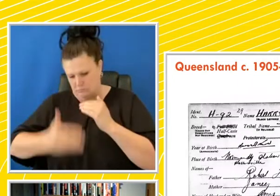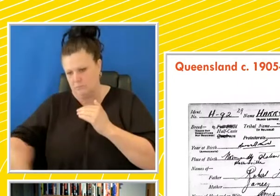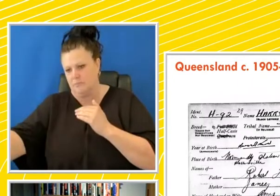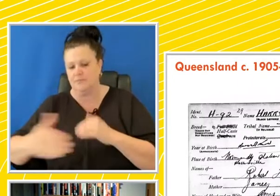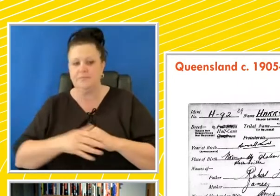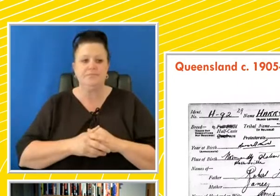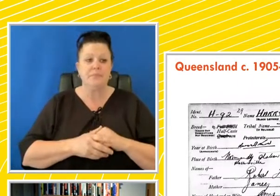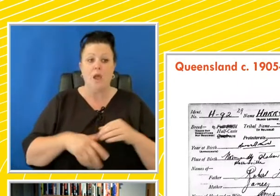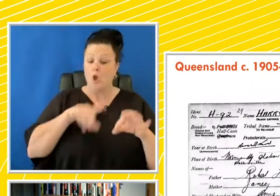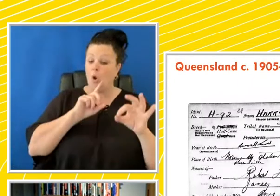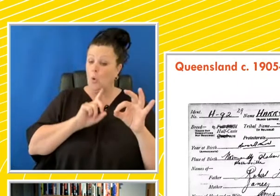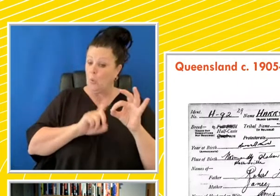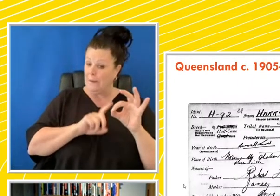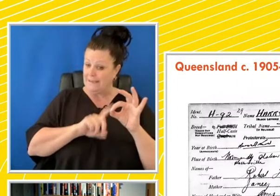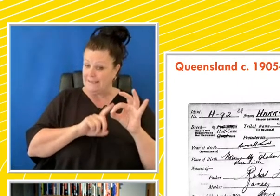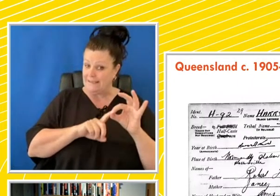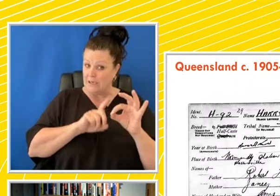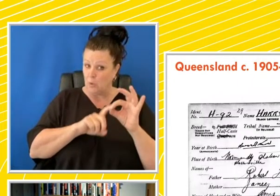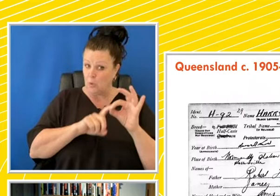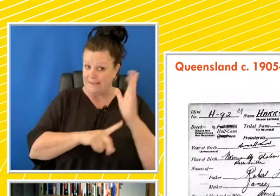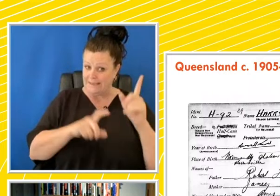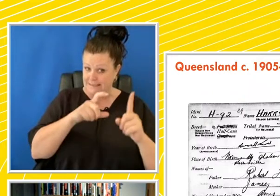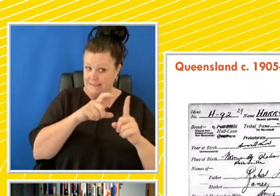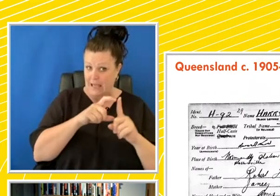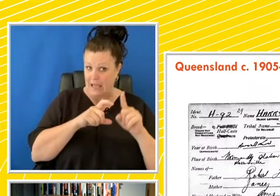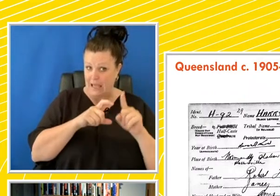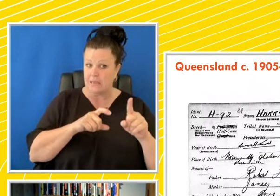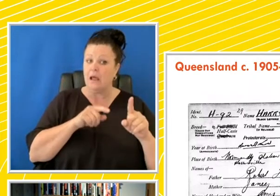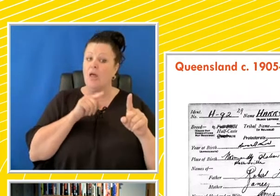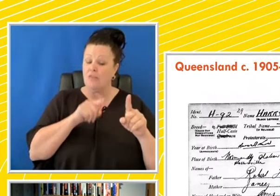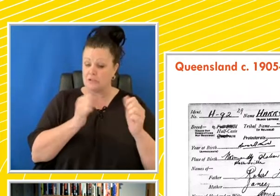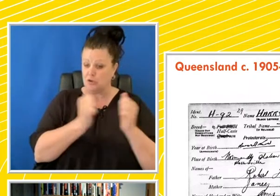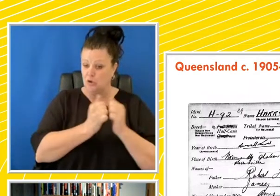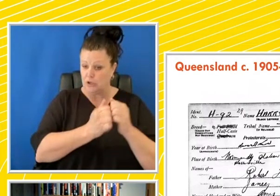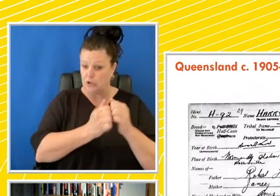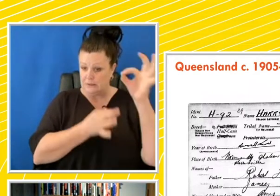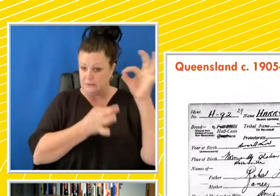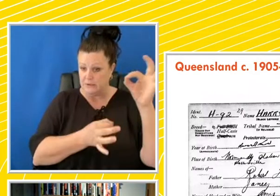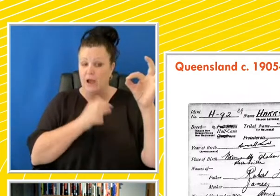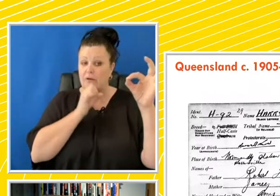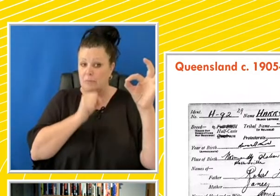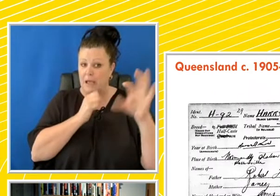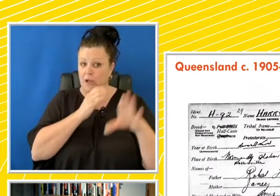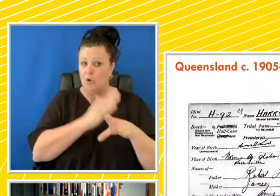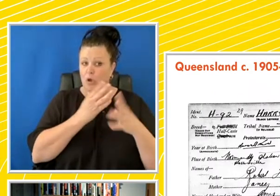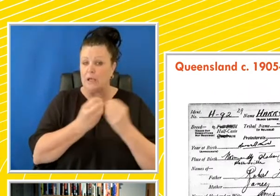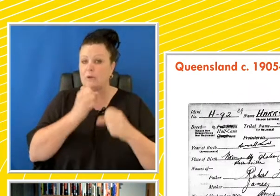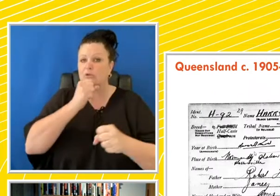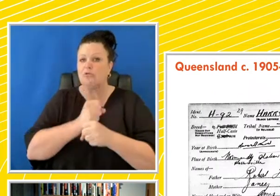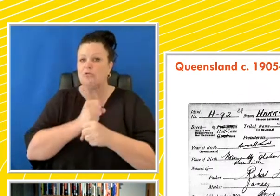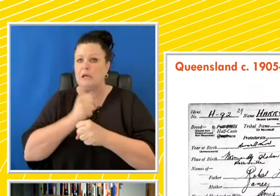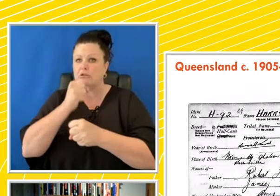Queensland wasn't immune. This is a Queensland government document of a man I've been working with his great-grandson.